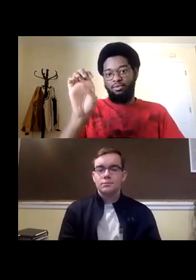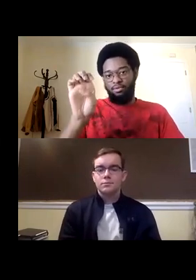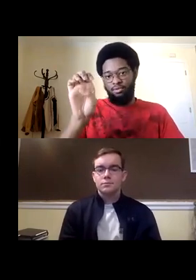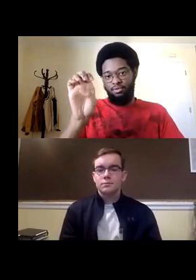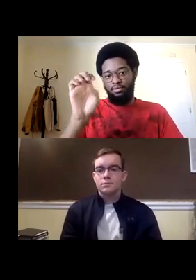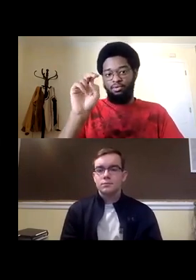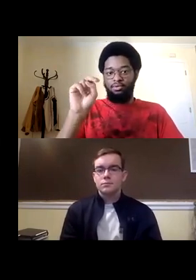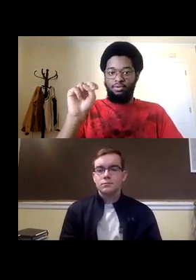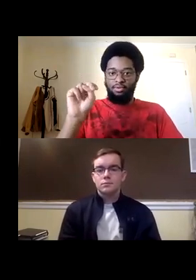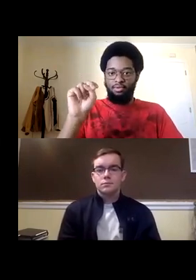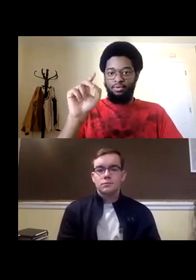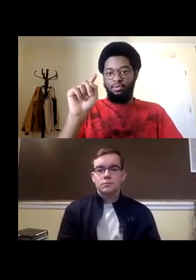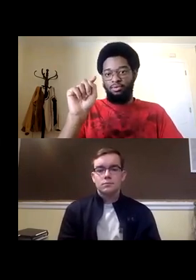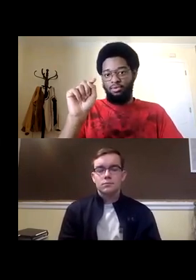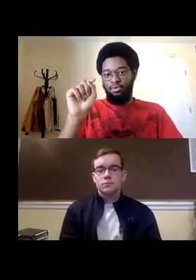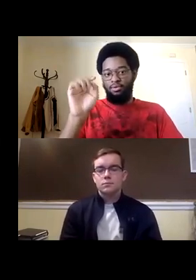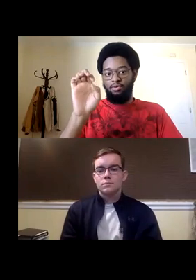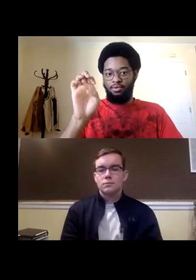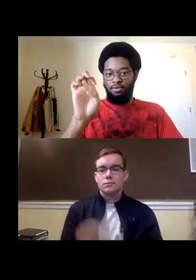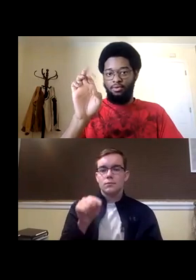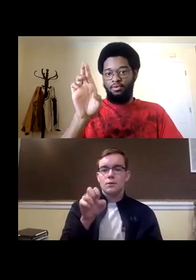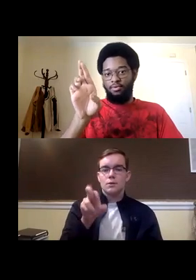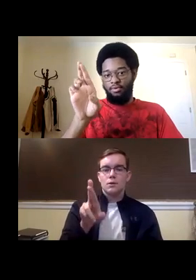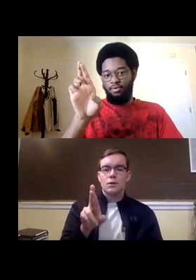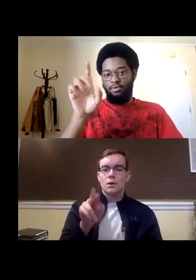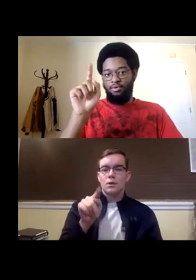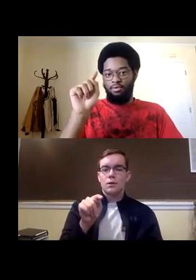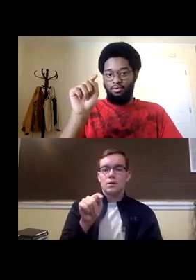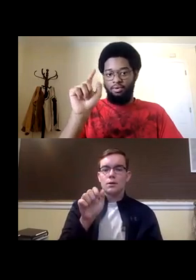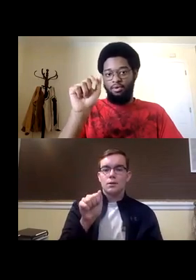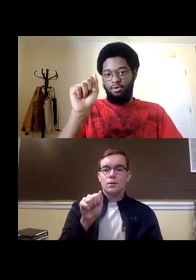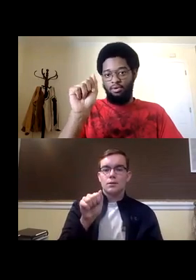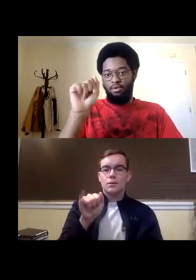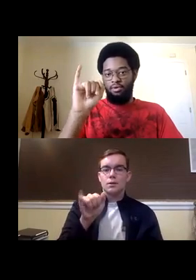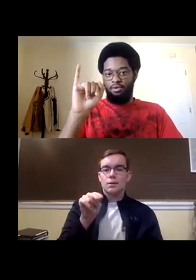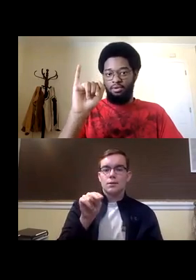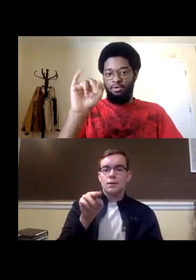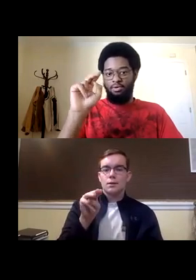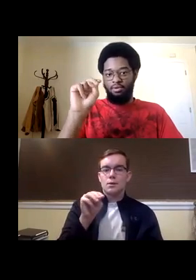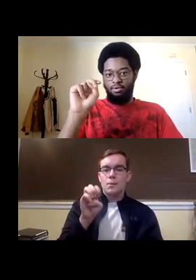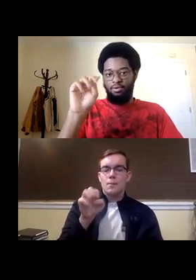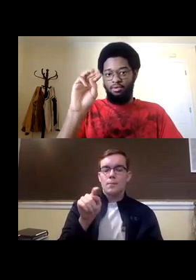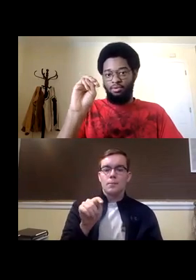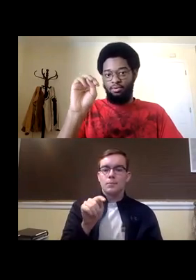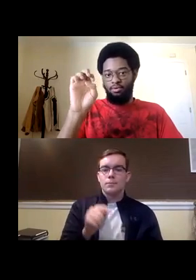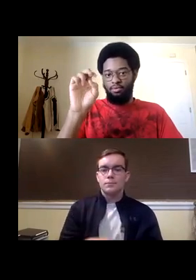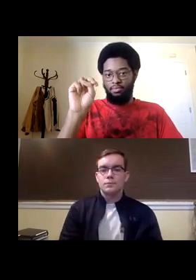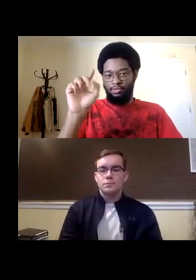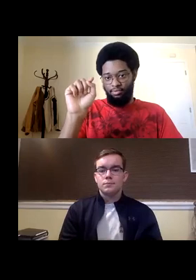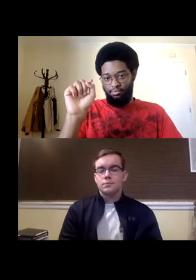and that word you can sign entertain or enjoy or you can spell the word completely out entertainment